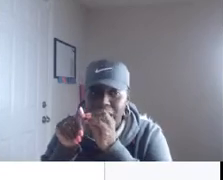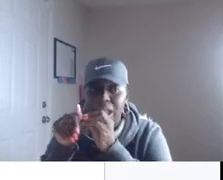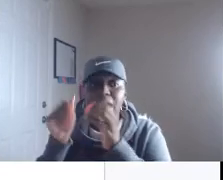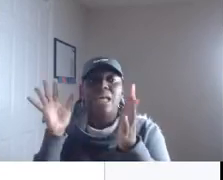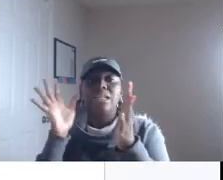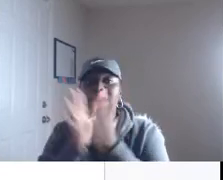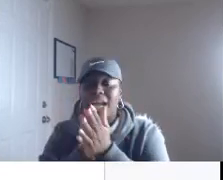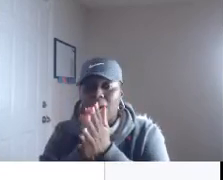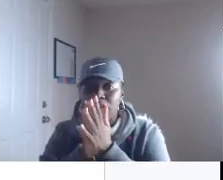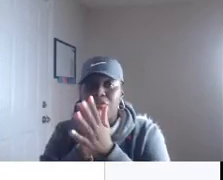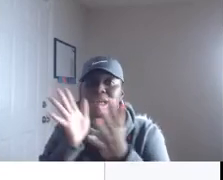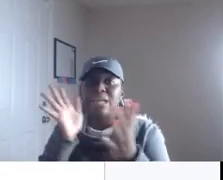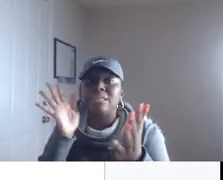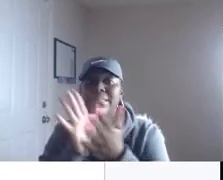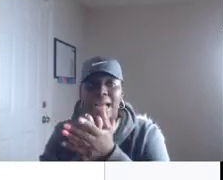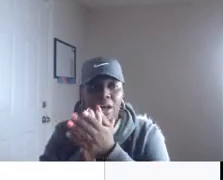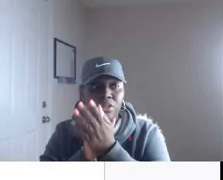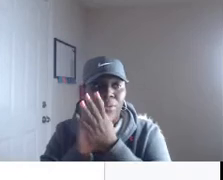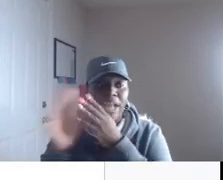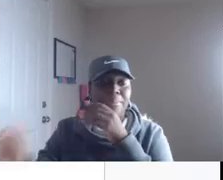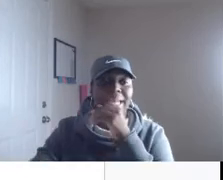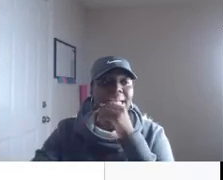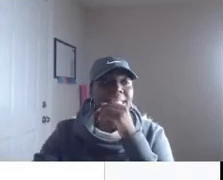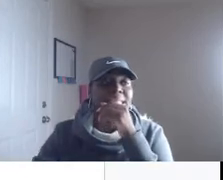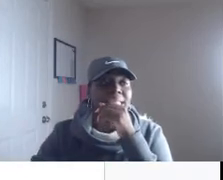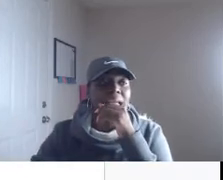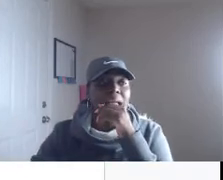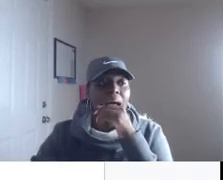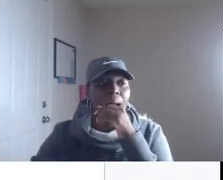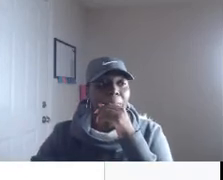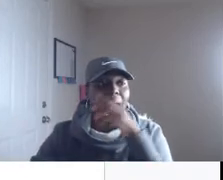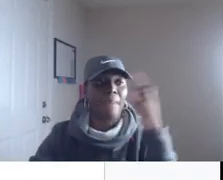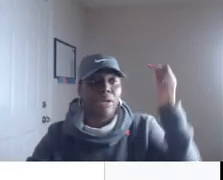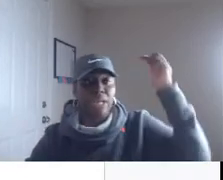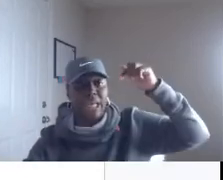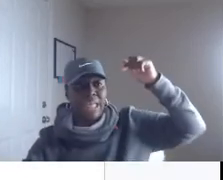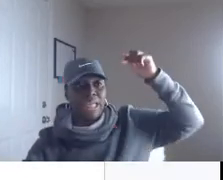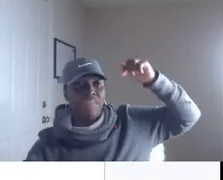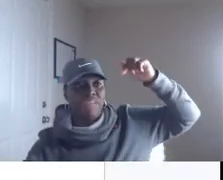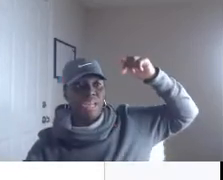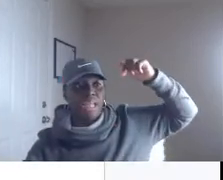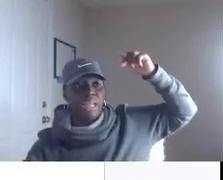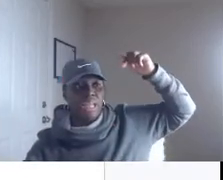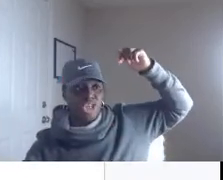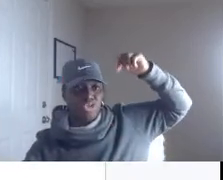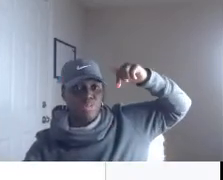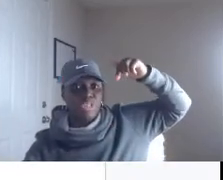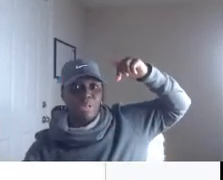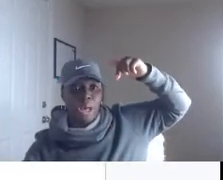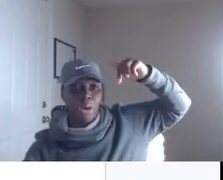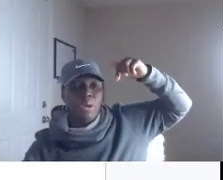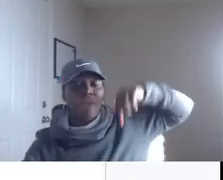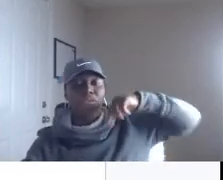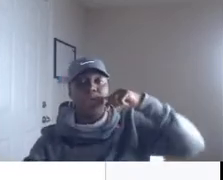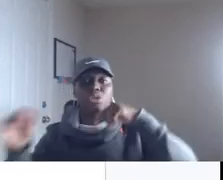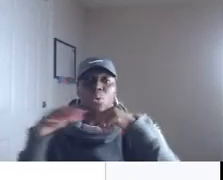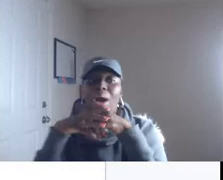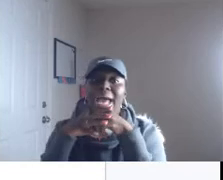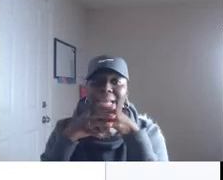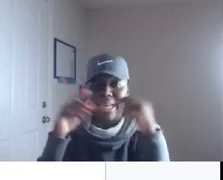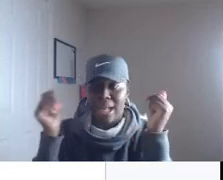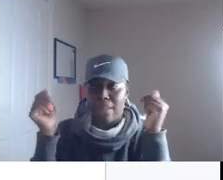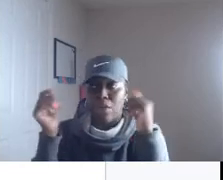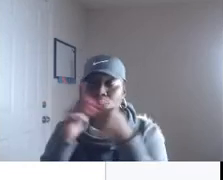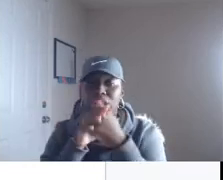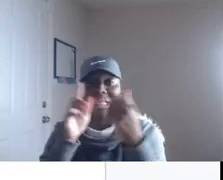definitely check out the fees check out the recommendations um i'm gonna again leave it in the description below for you to